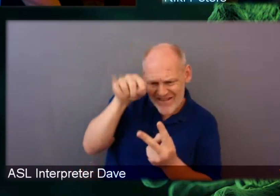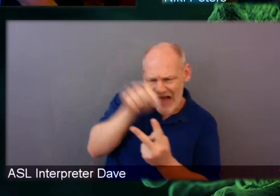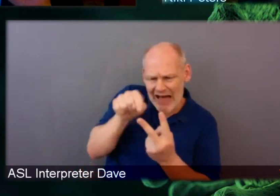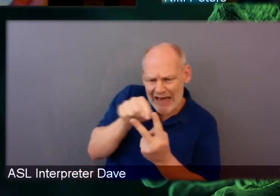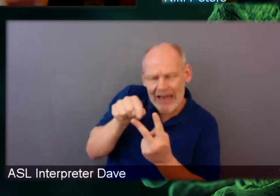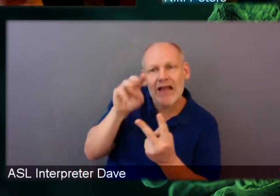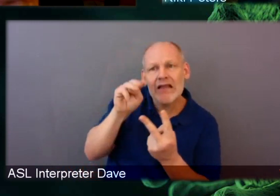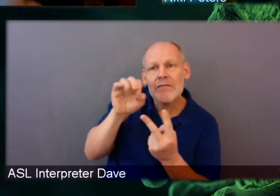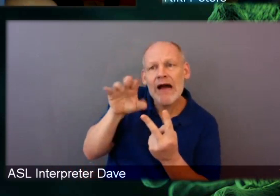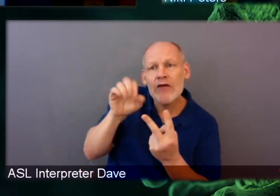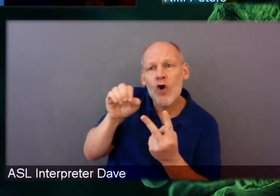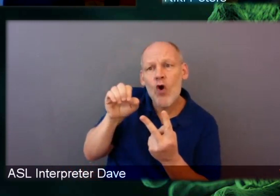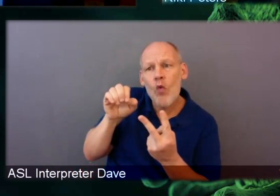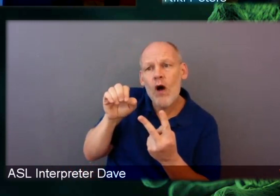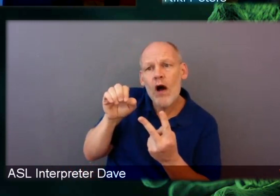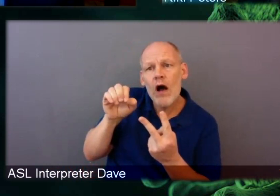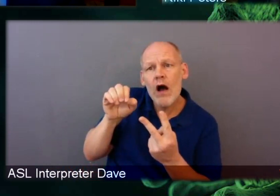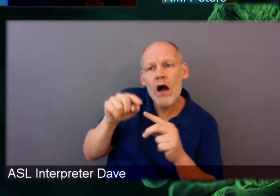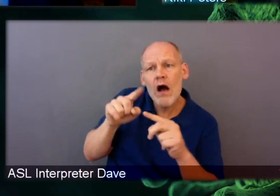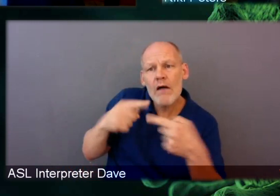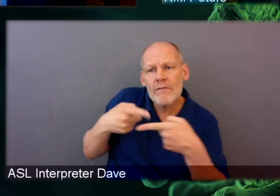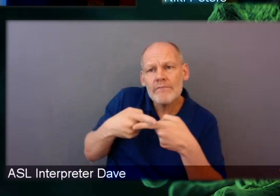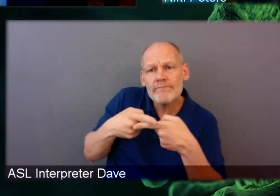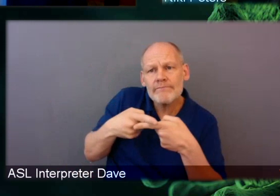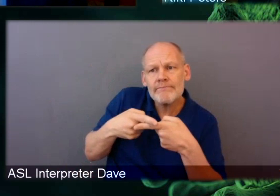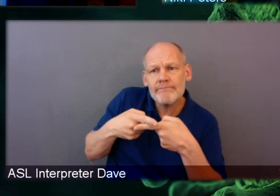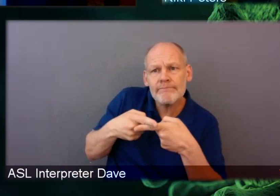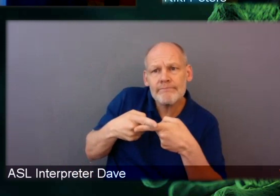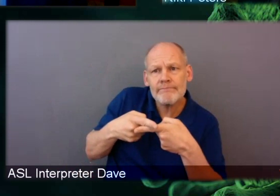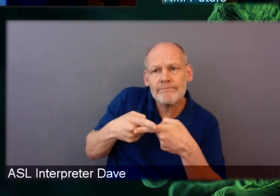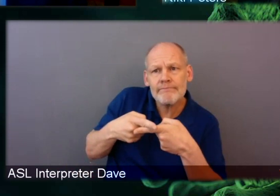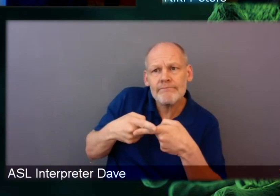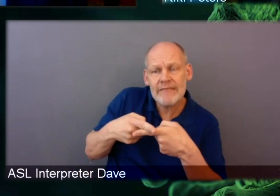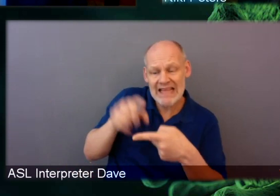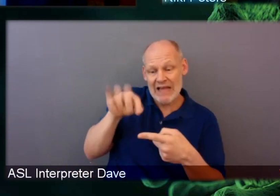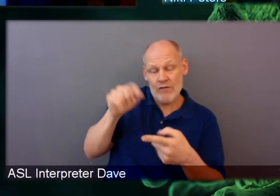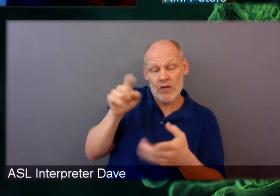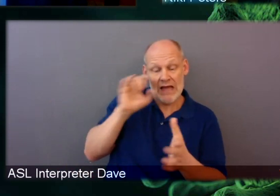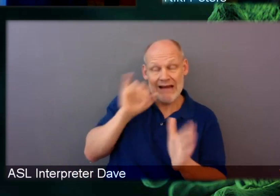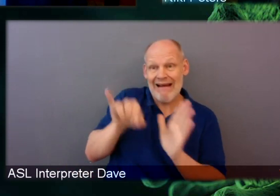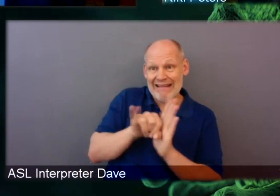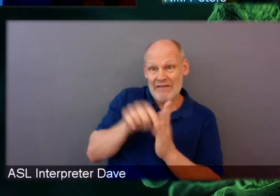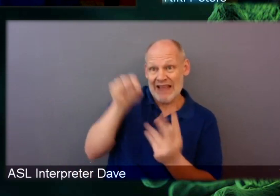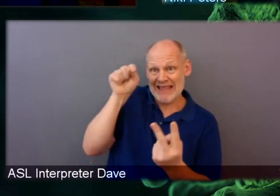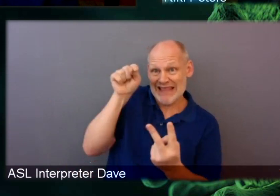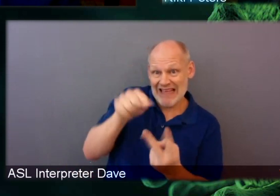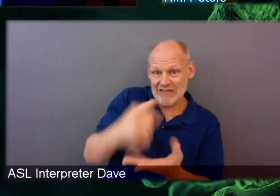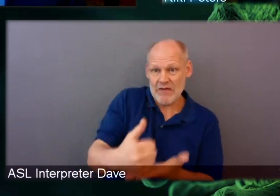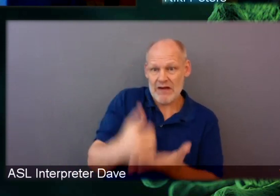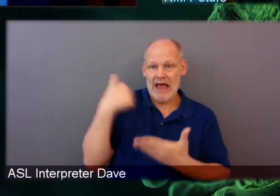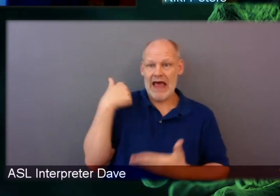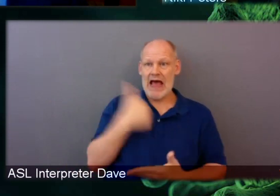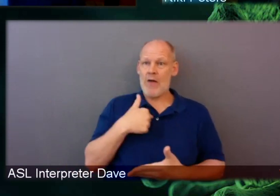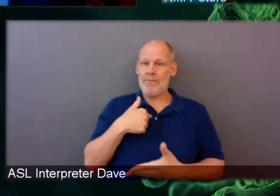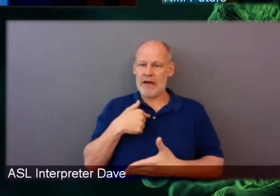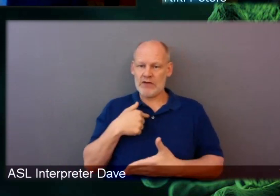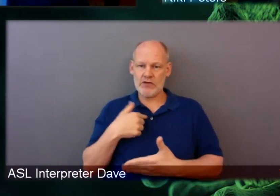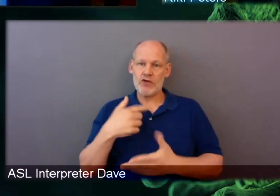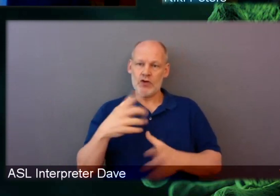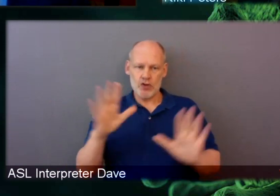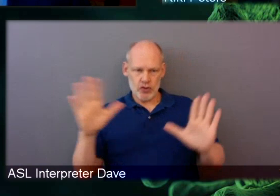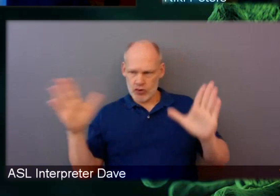these impact survival. This will allow us to identify novel targets to better treat colorectal cancer and discover